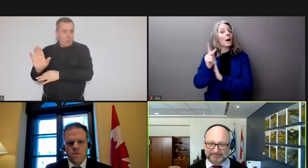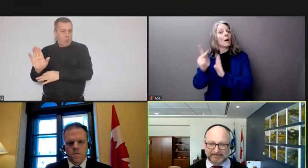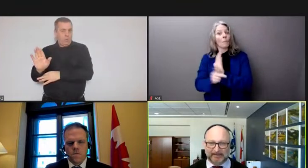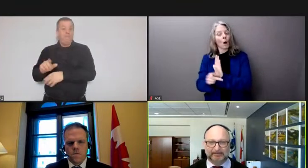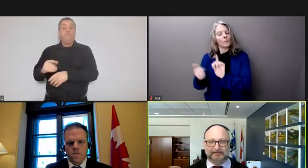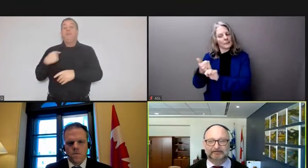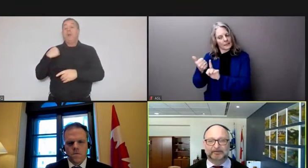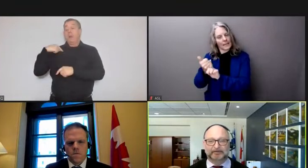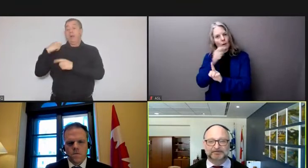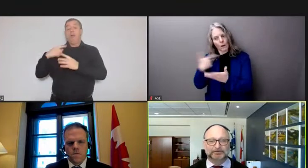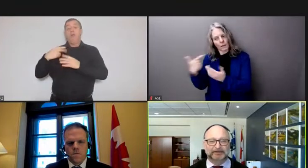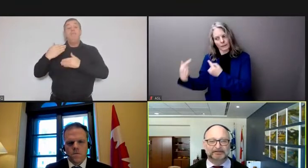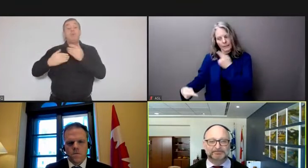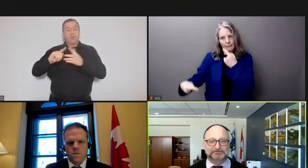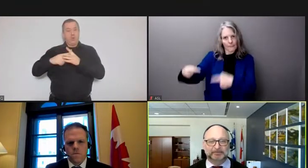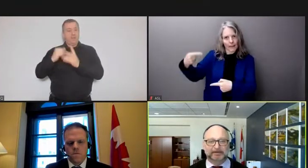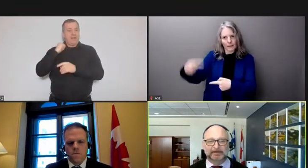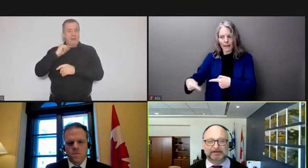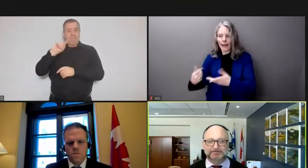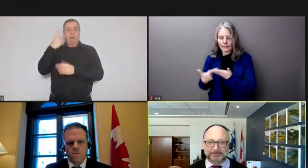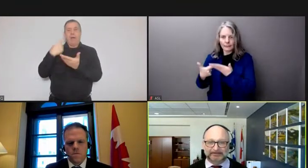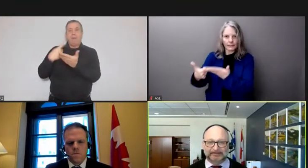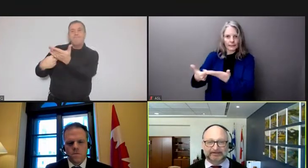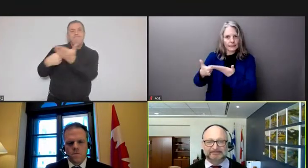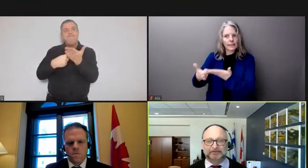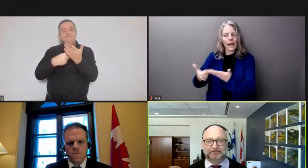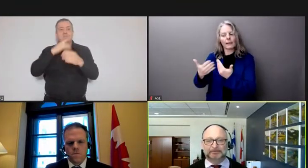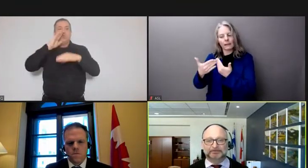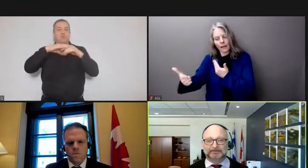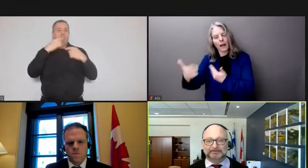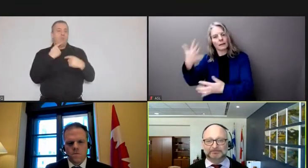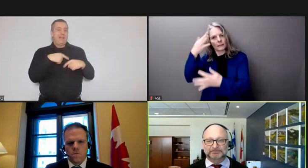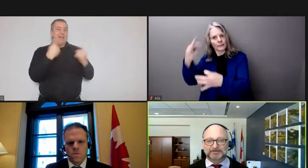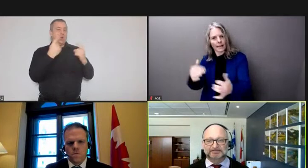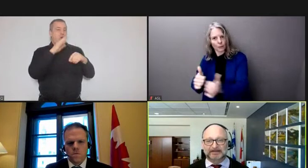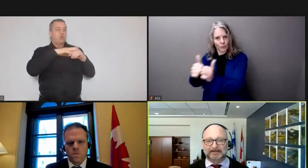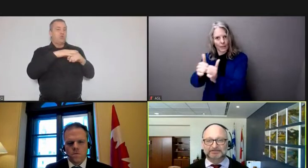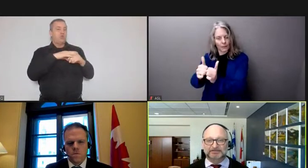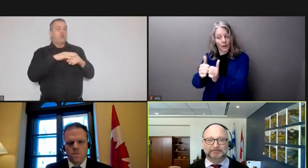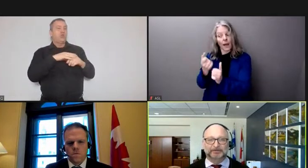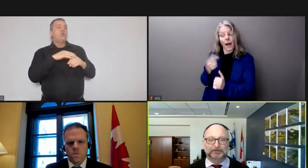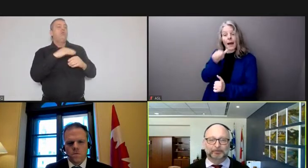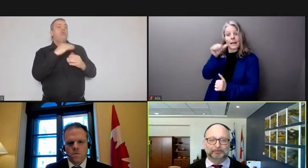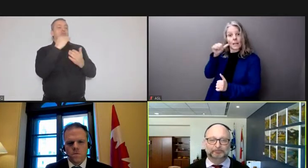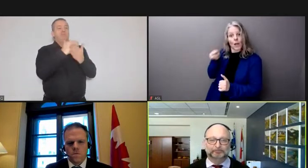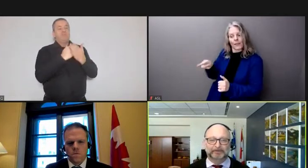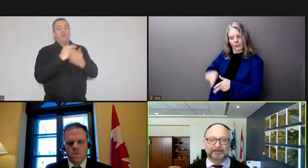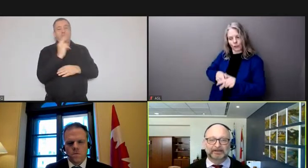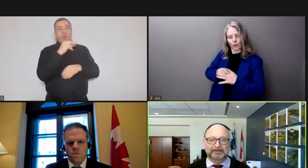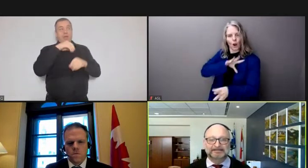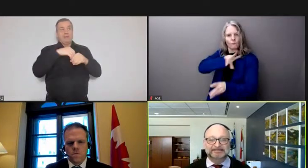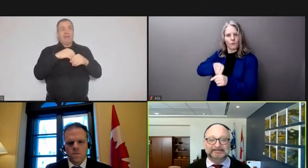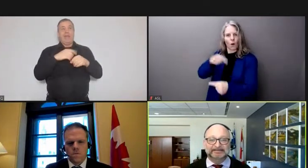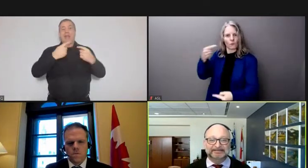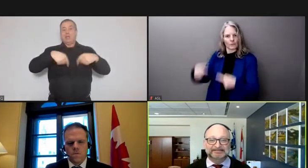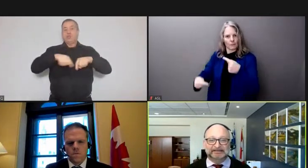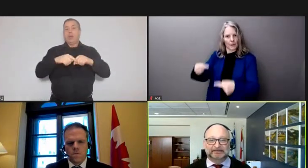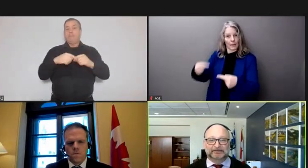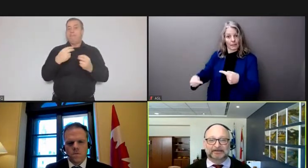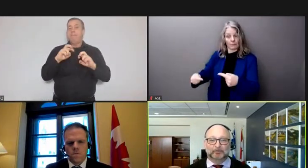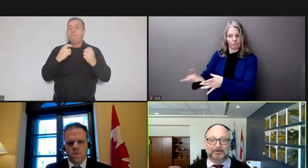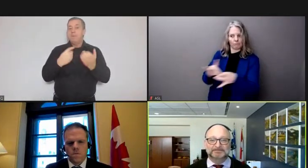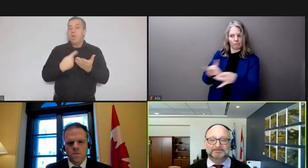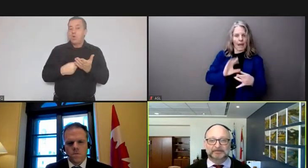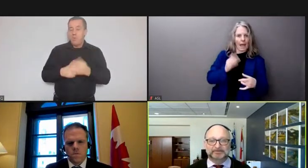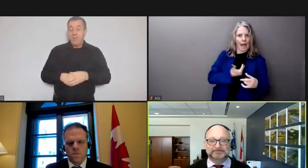commencé hier la première journée du débat sur la déclaration de l'état d'urgence à la chambre des communs c'est ainsi que